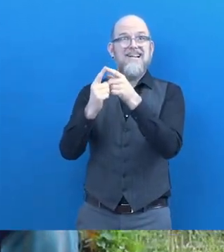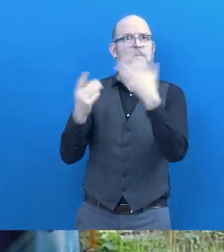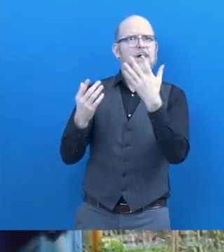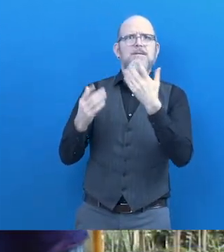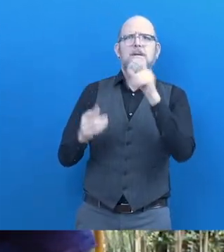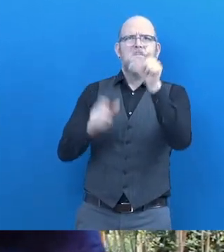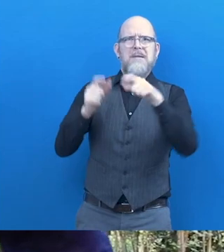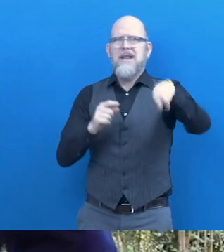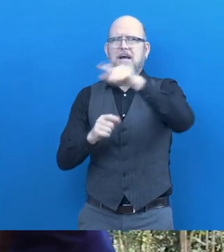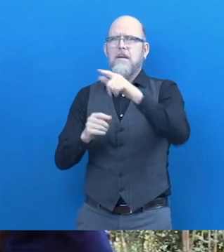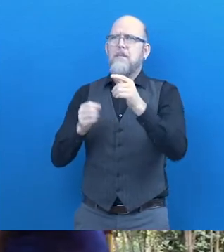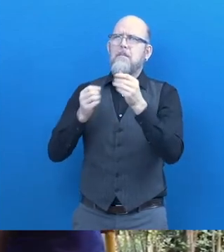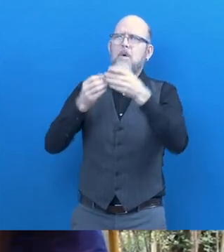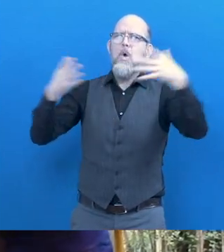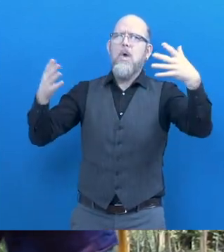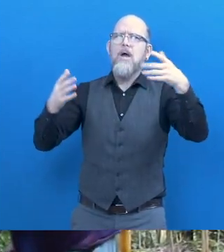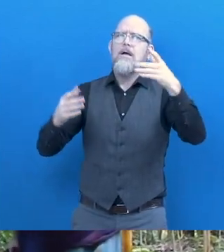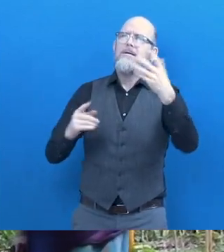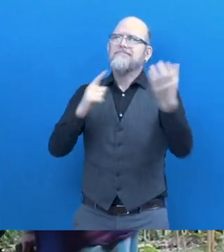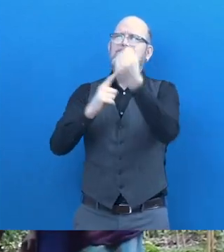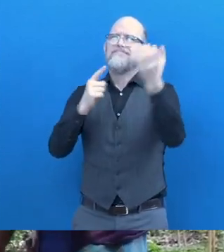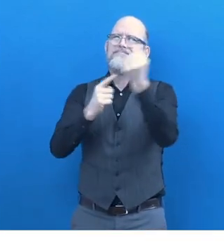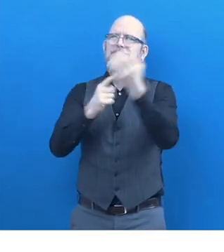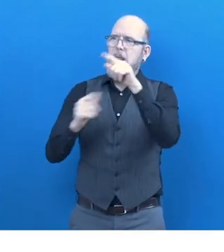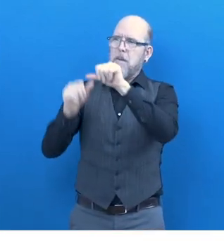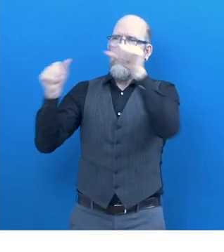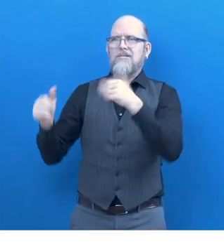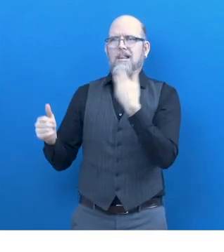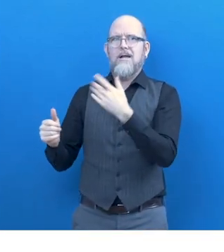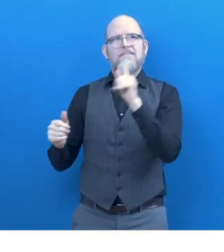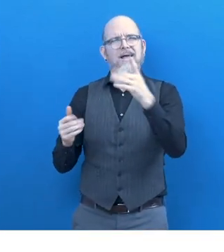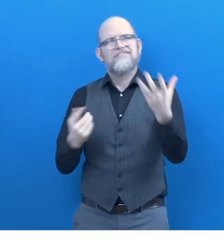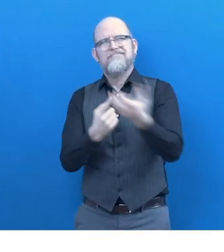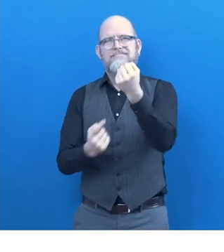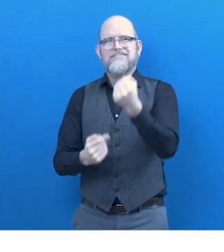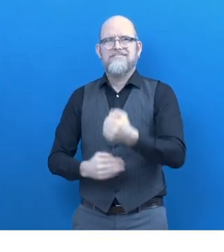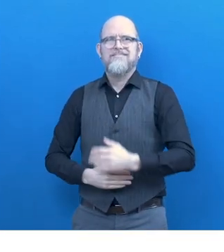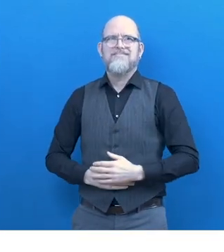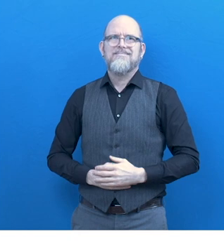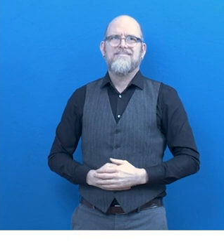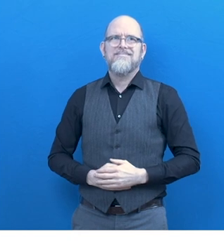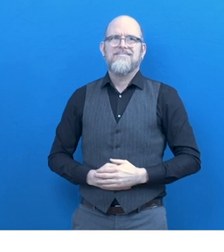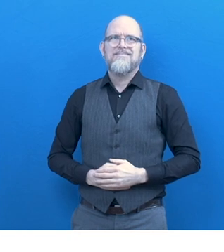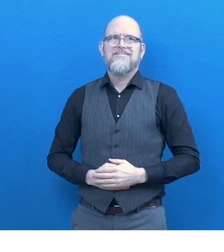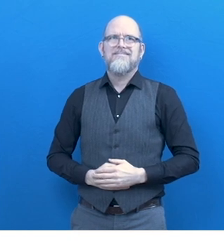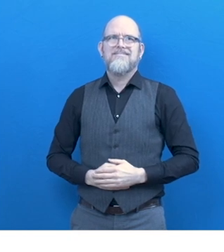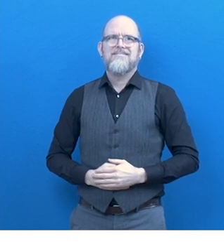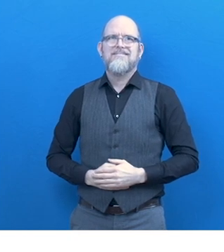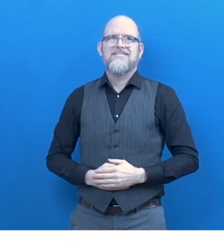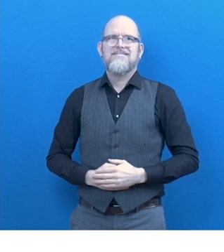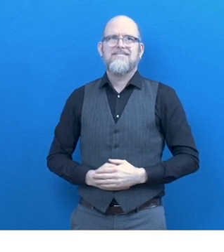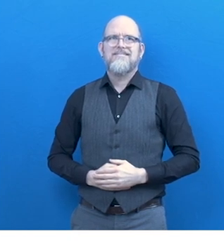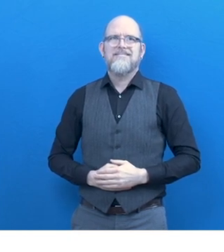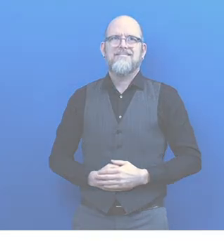benefited from this Disability Inclusive Poverty Graduation Model. Zero Project. A world without barriers.